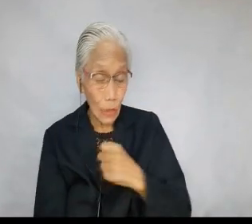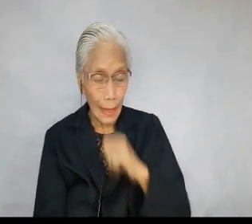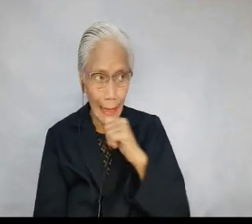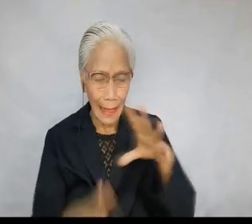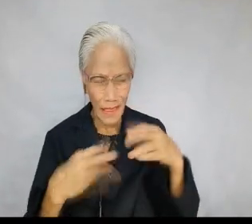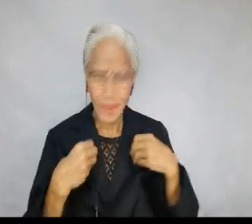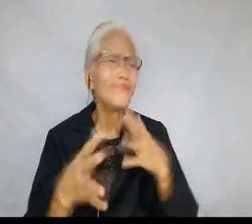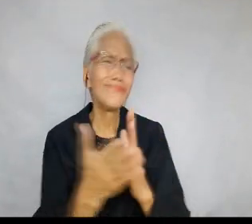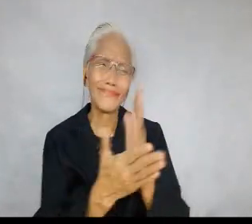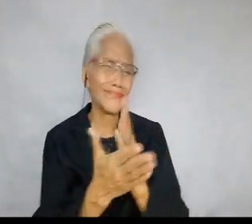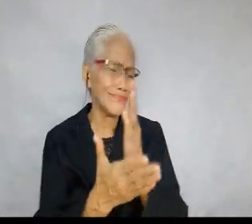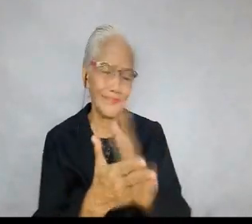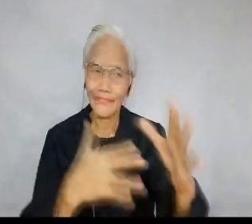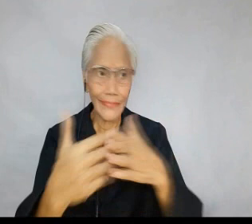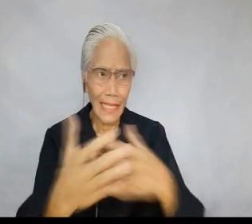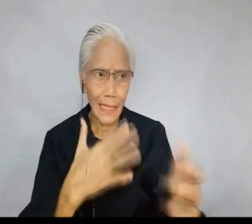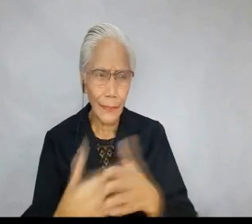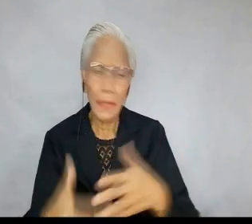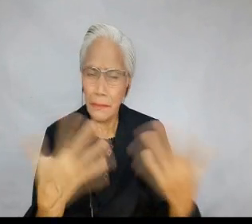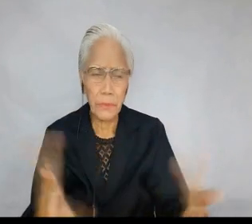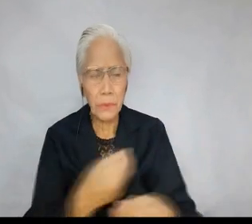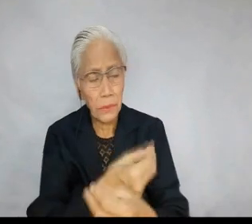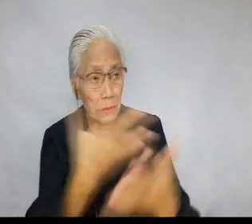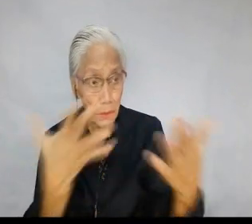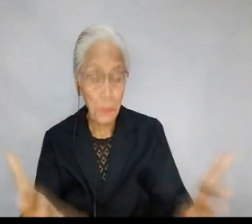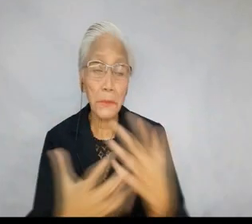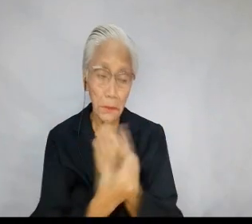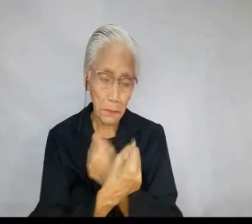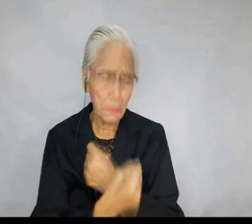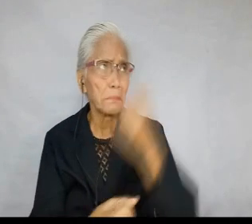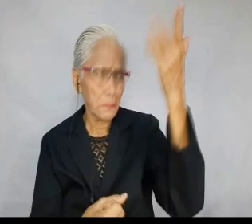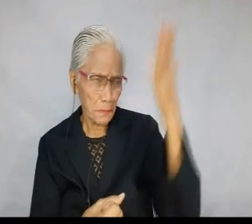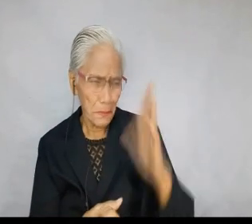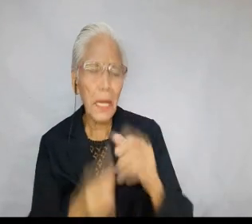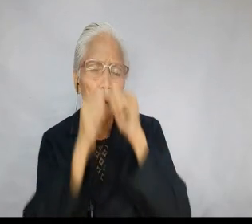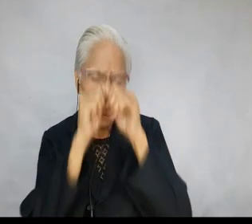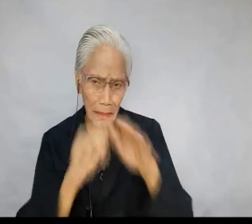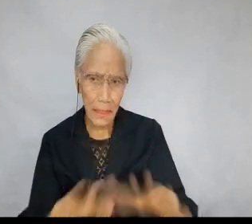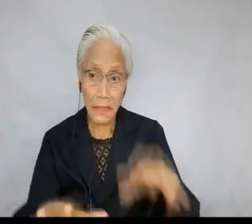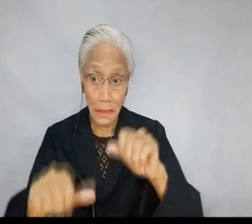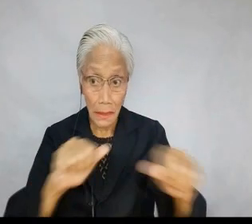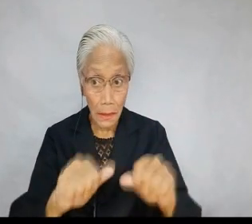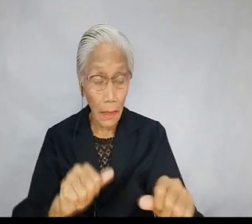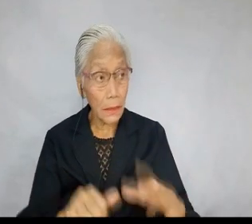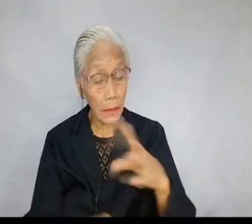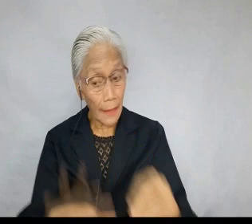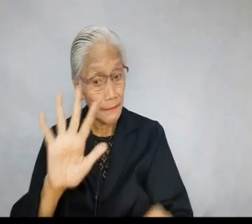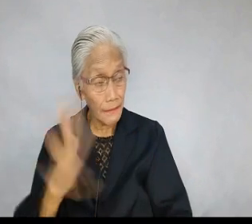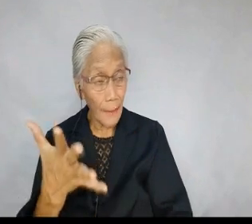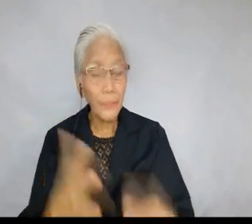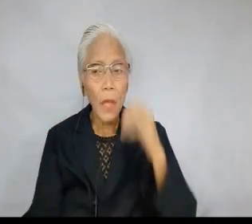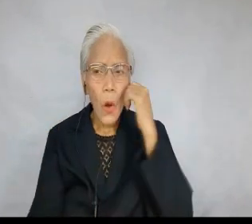27. What if the apologies are not accepted? 28. It does not matter. 28. As long as you give it out of love and humility,